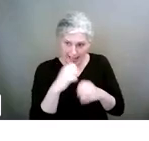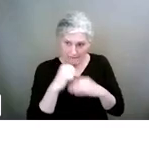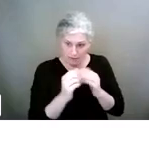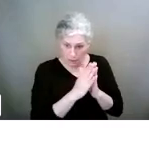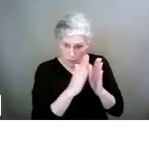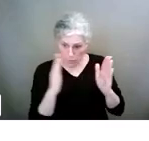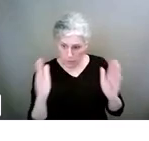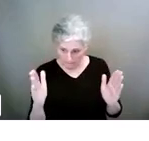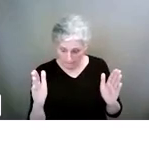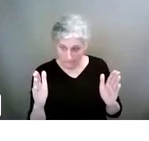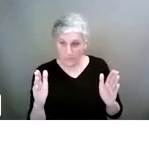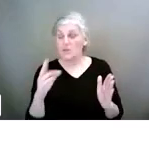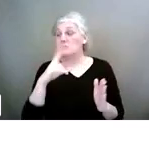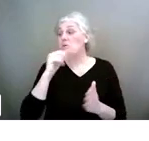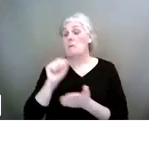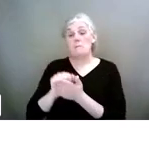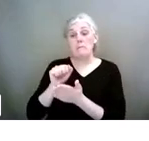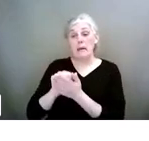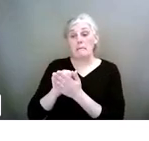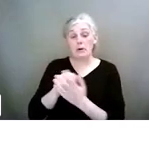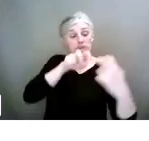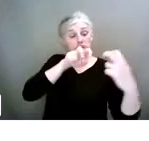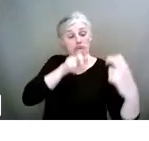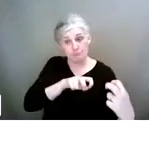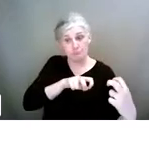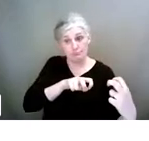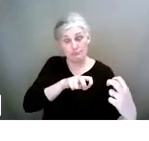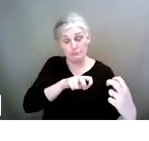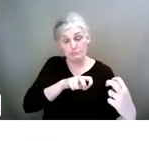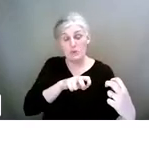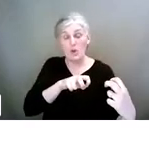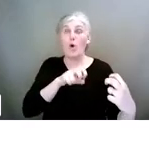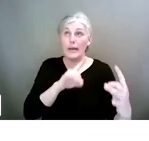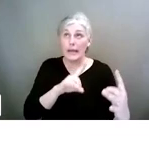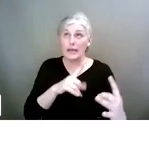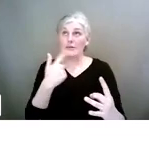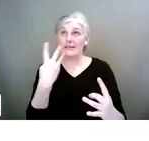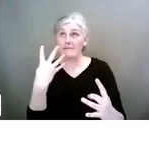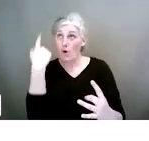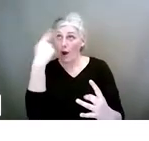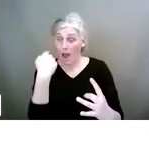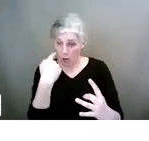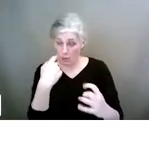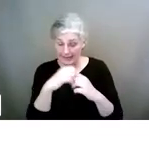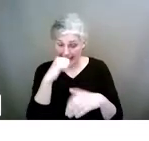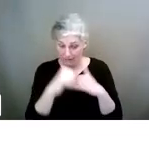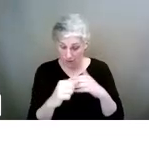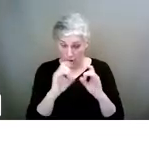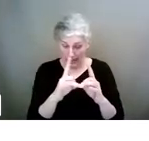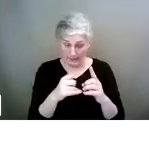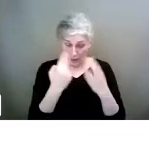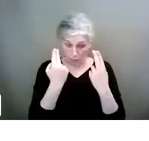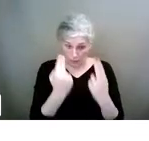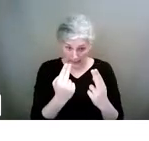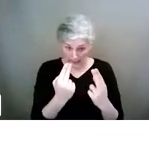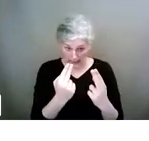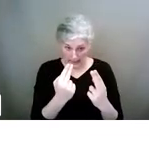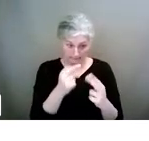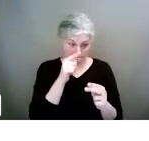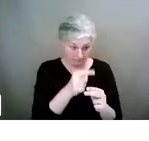getting a piece of paper and sitting down and, you know, there's 24 hours and, you know, OK, so there's this much time for